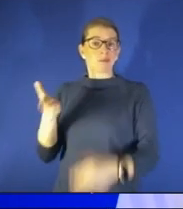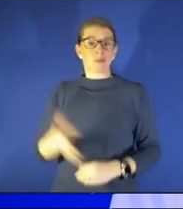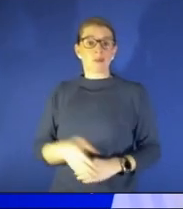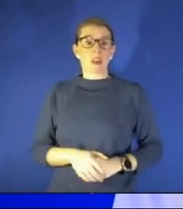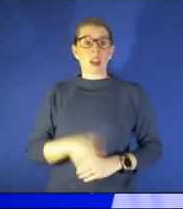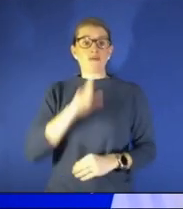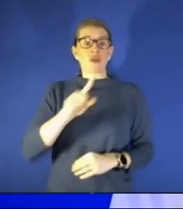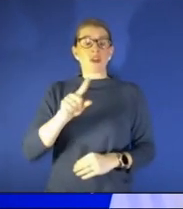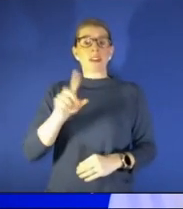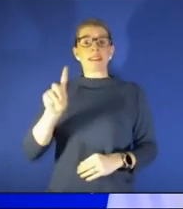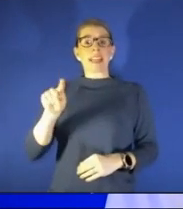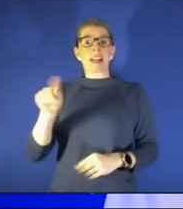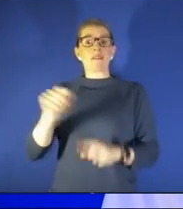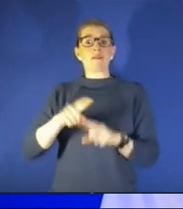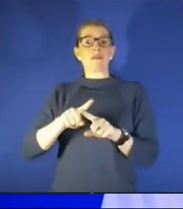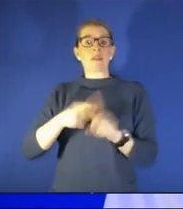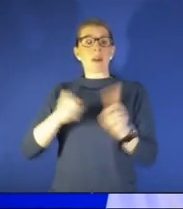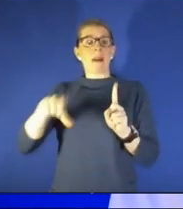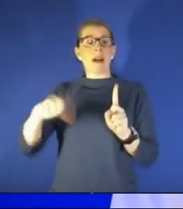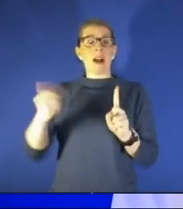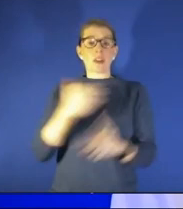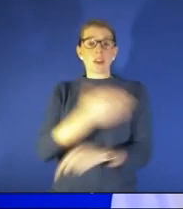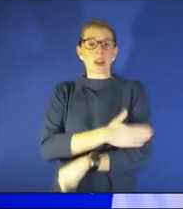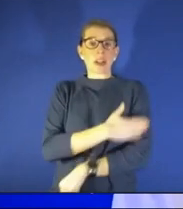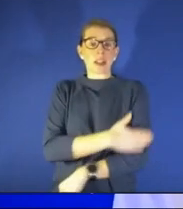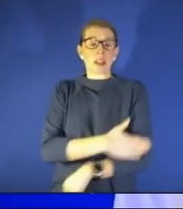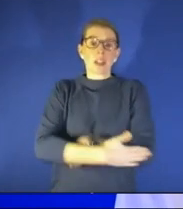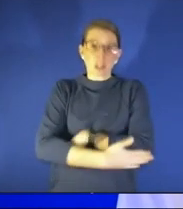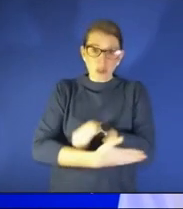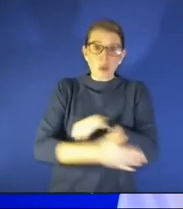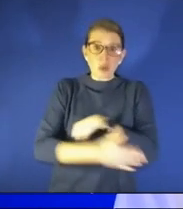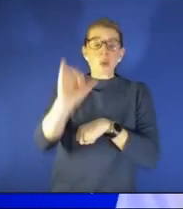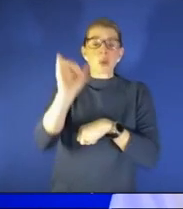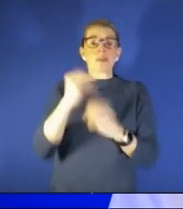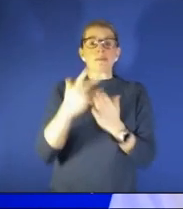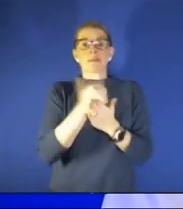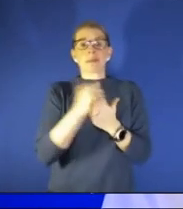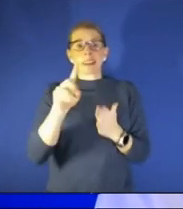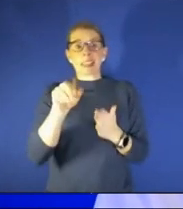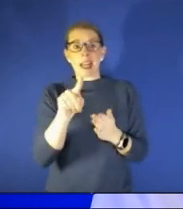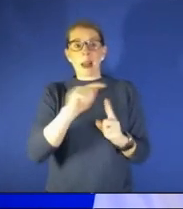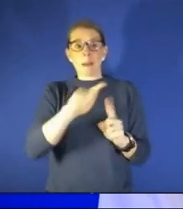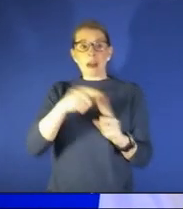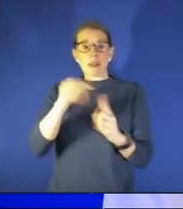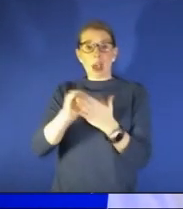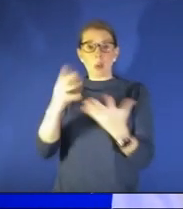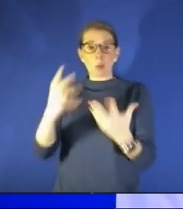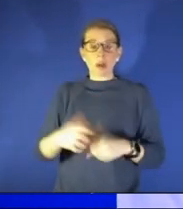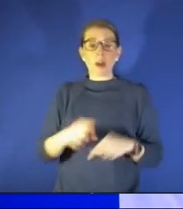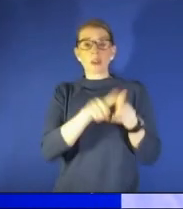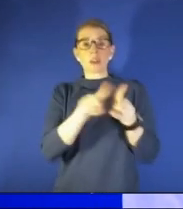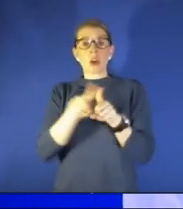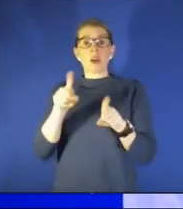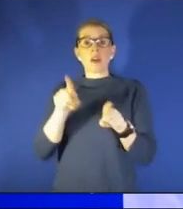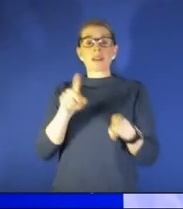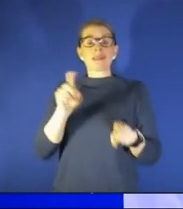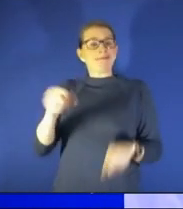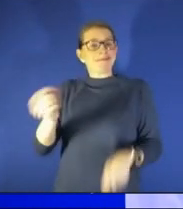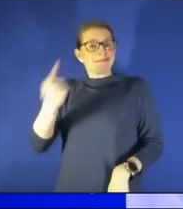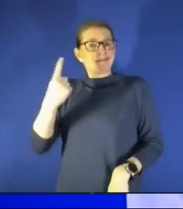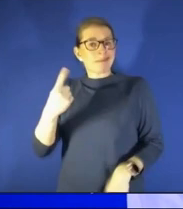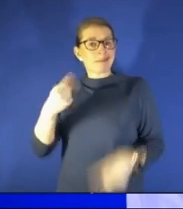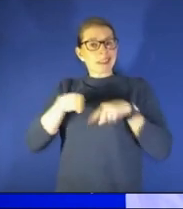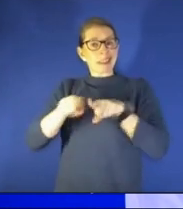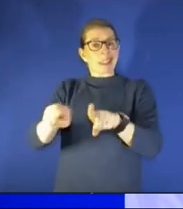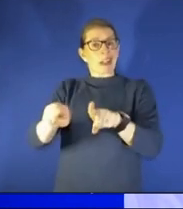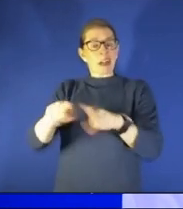well and i think we really just want to see and understand the data about that in addition we also have to understand that during this time people